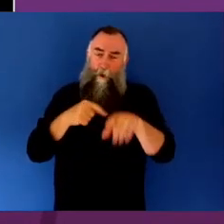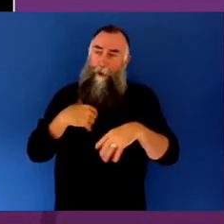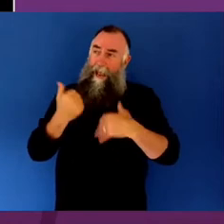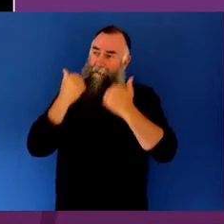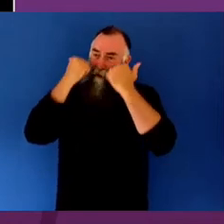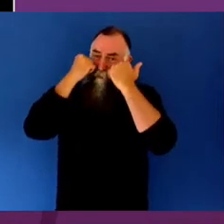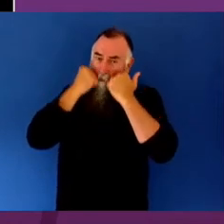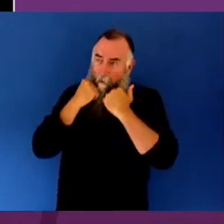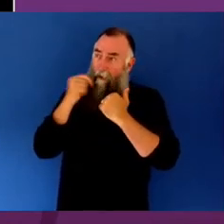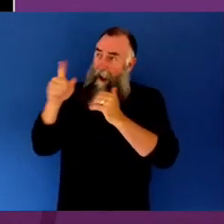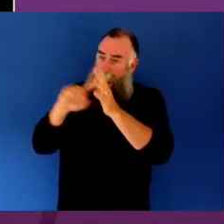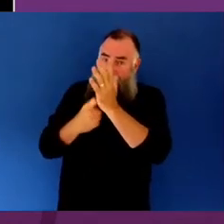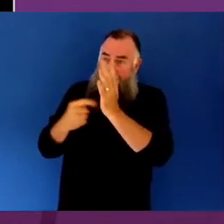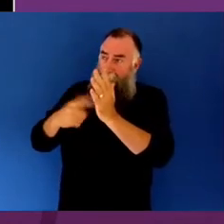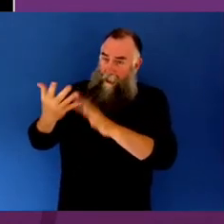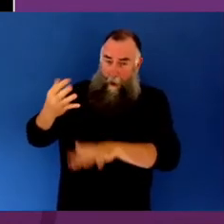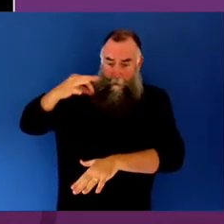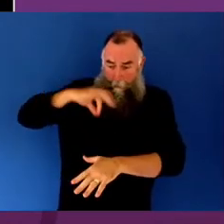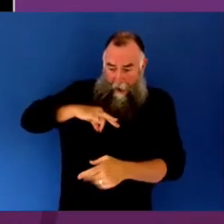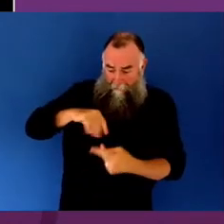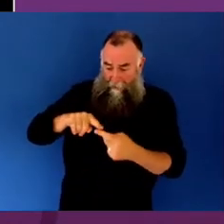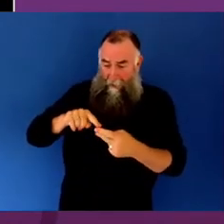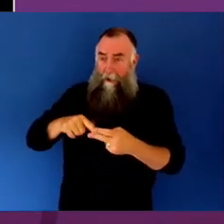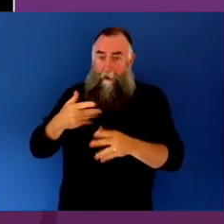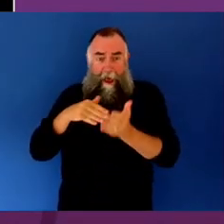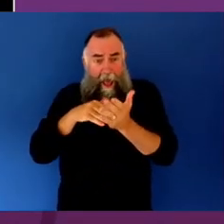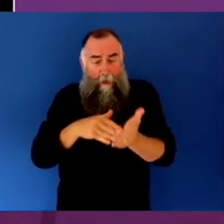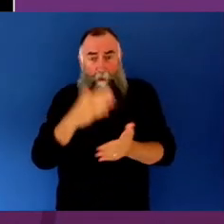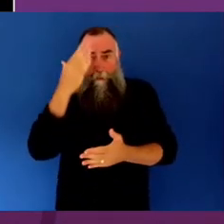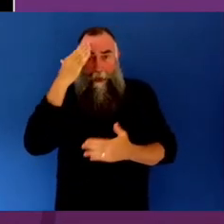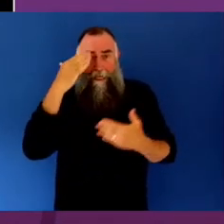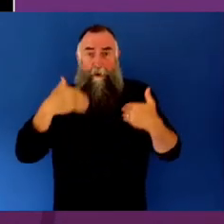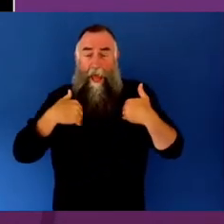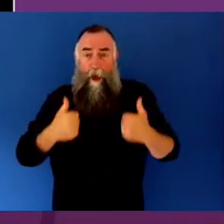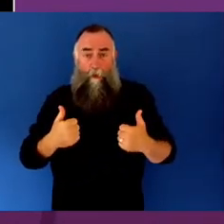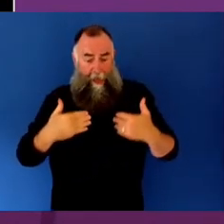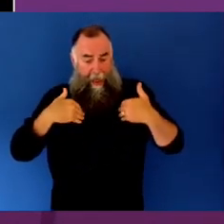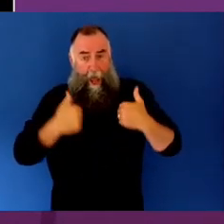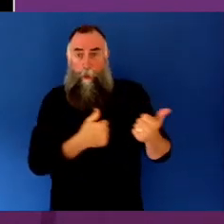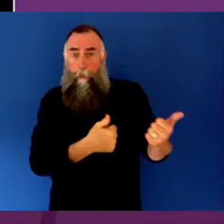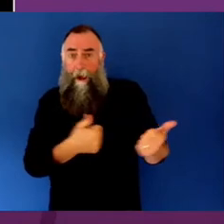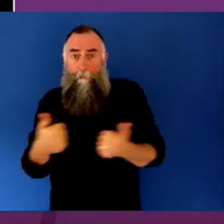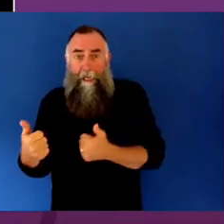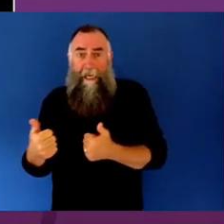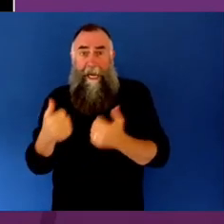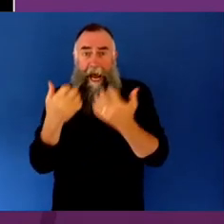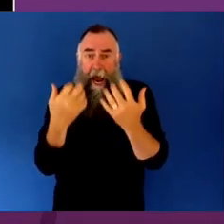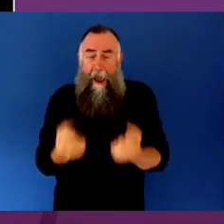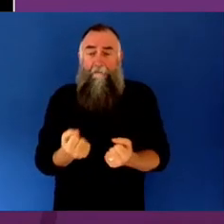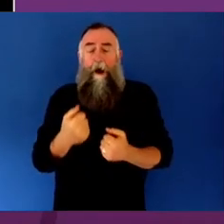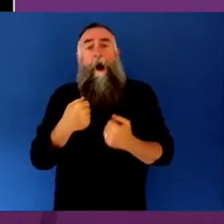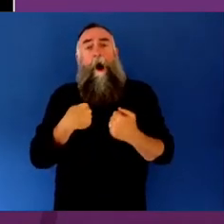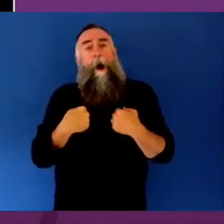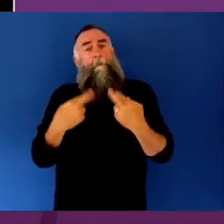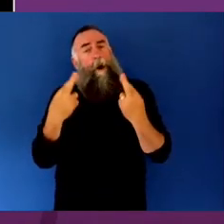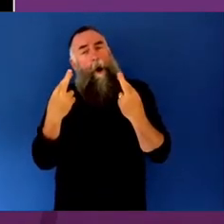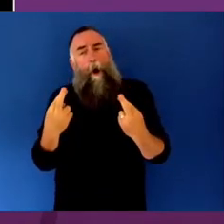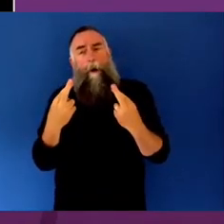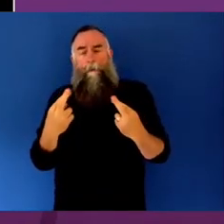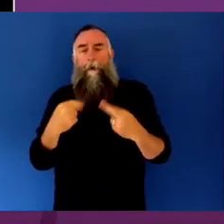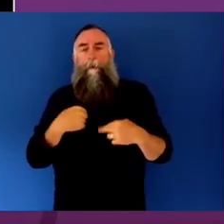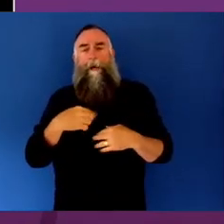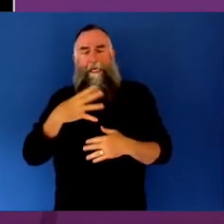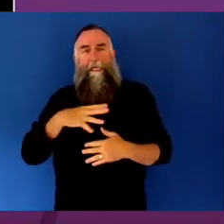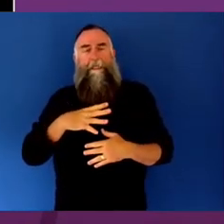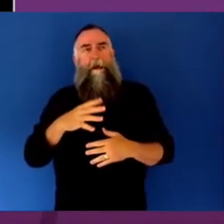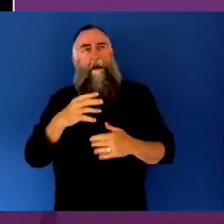arts for mental health and wellbeing. I'm hoping that these elements in terms of taking that more cross-functional approach